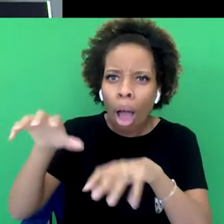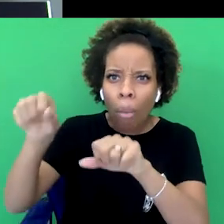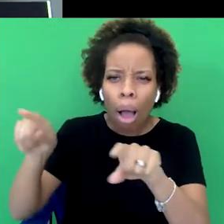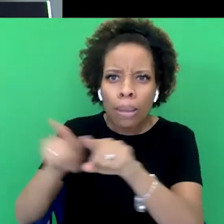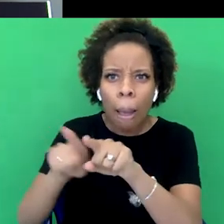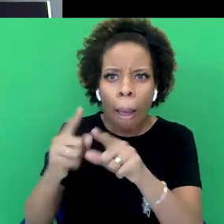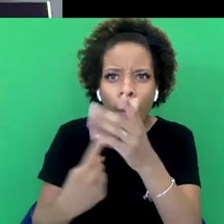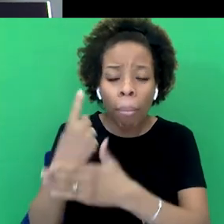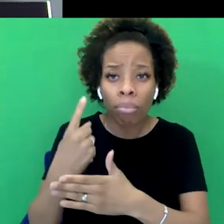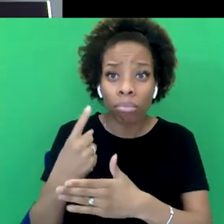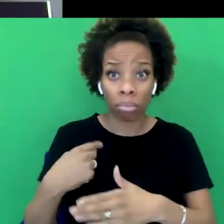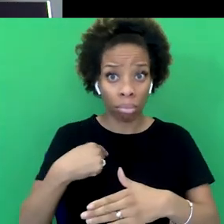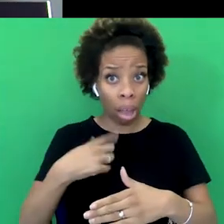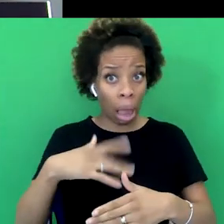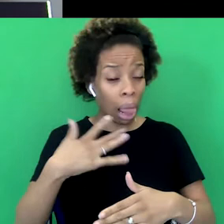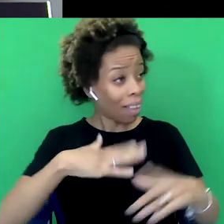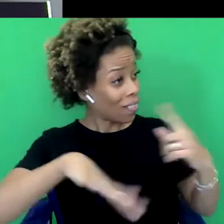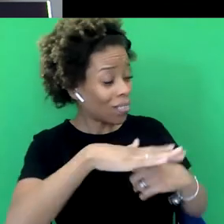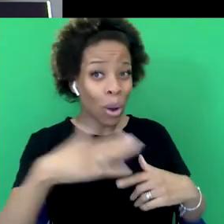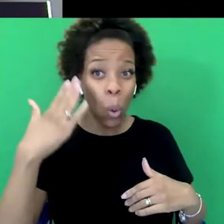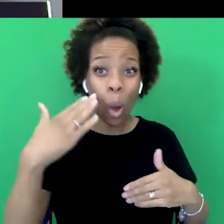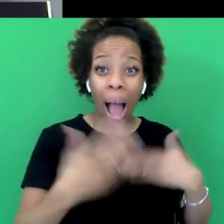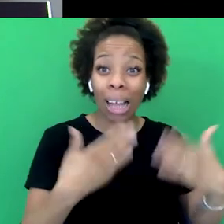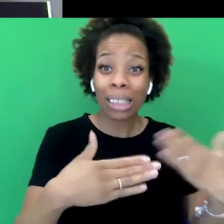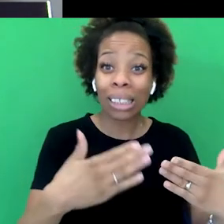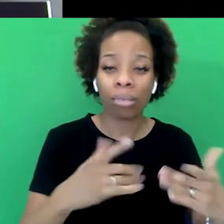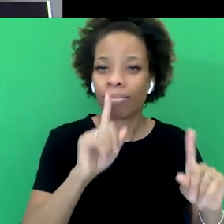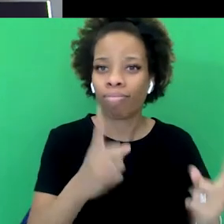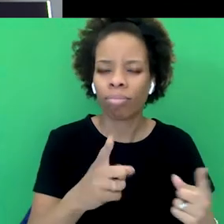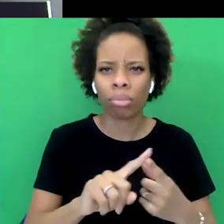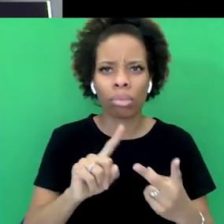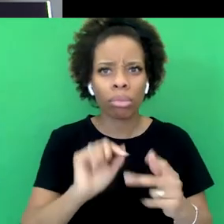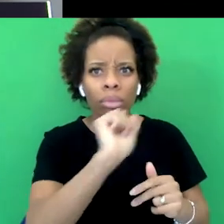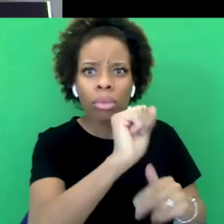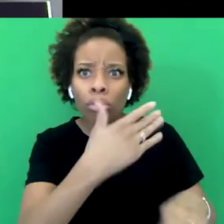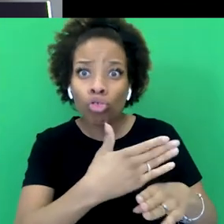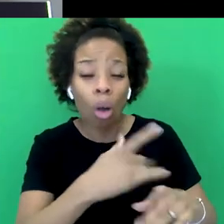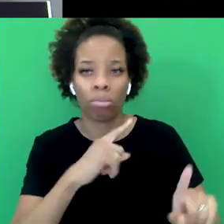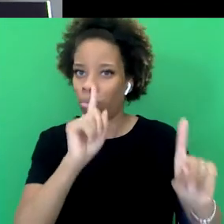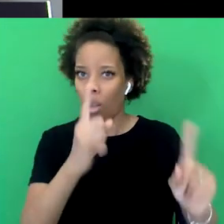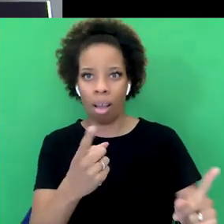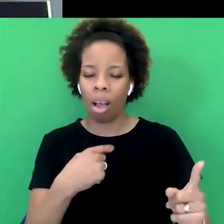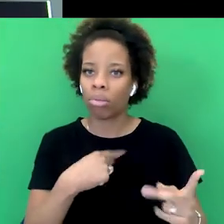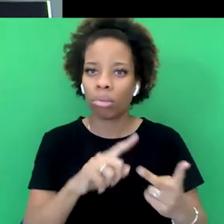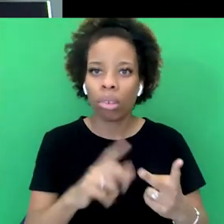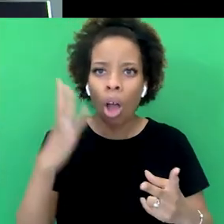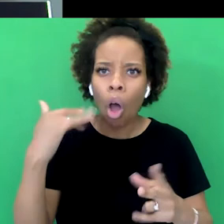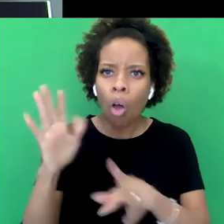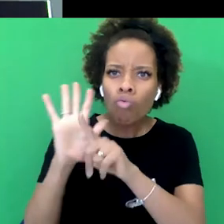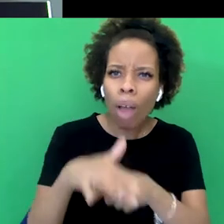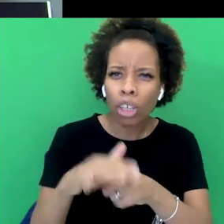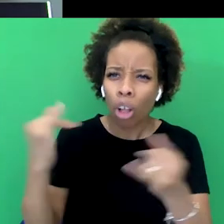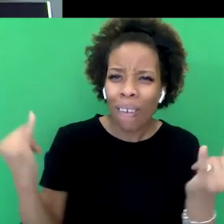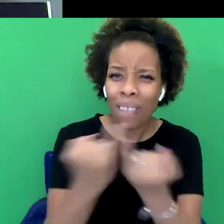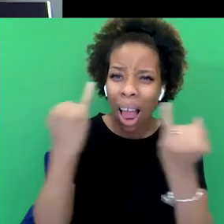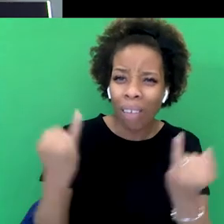in white areas. weren't allowed to do white people's jobs, you know. There was racial violence of the same tone and tenor that was happening at the same